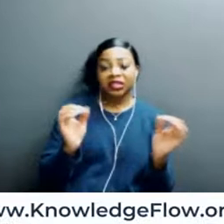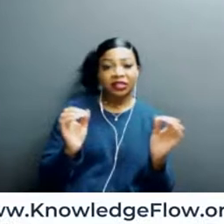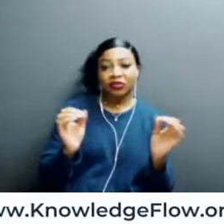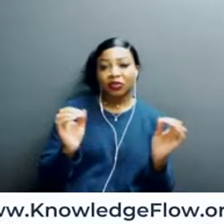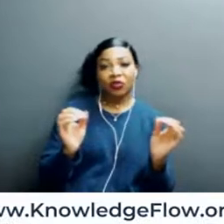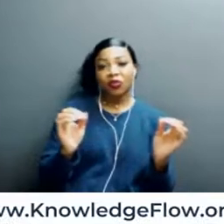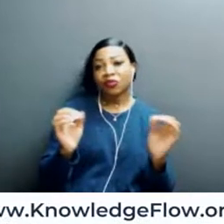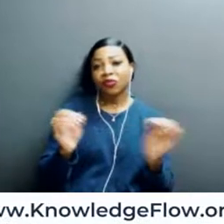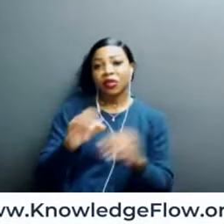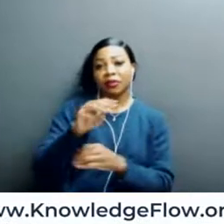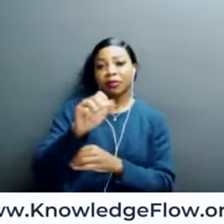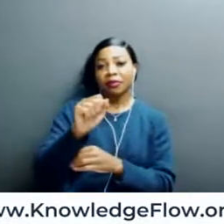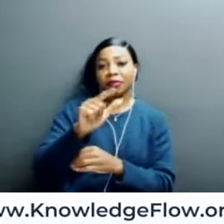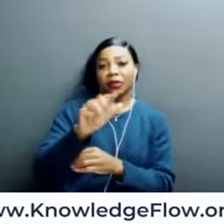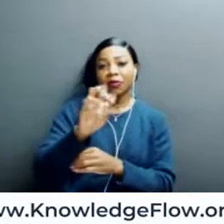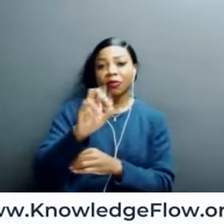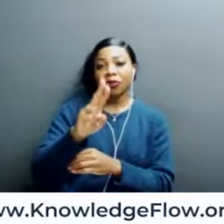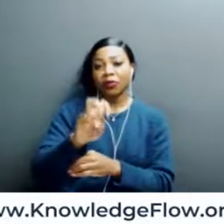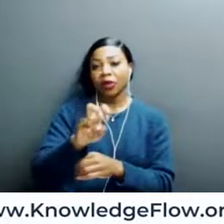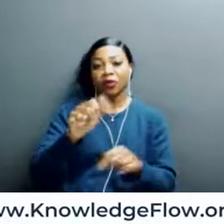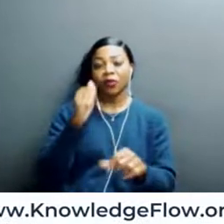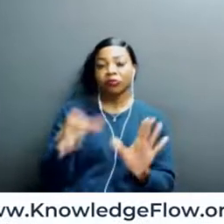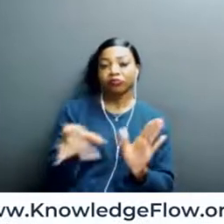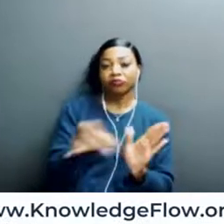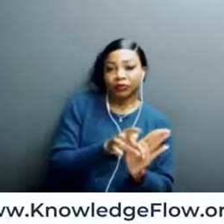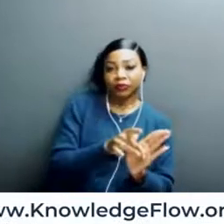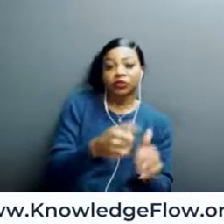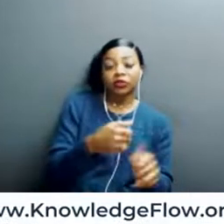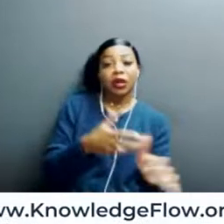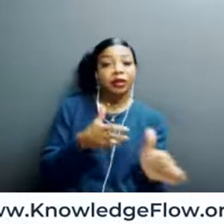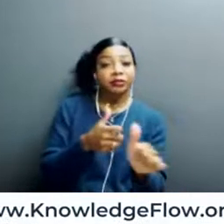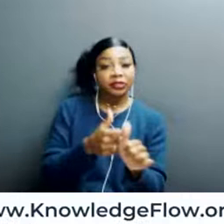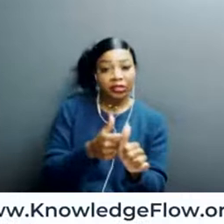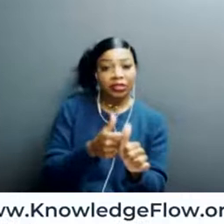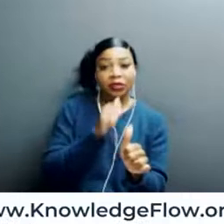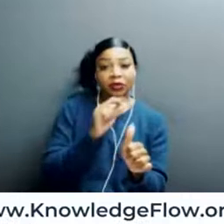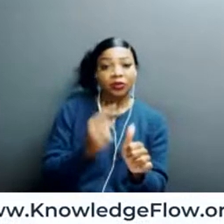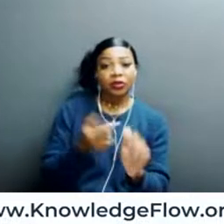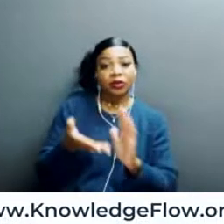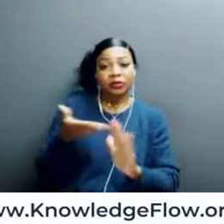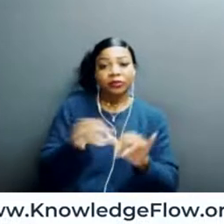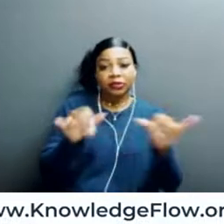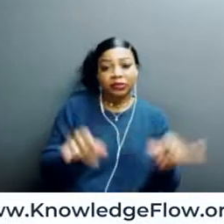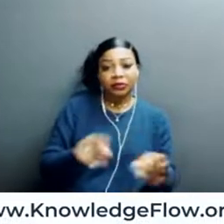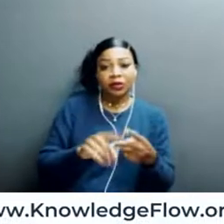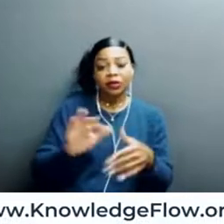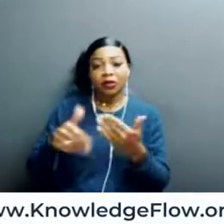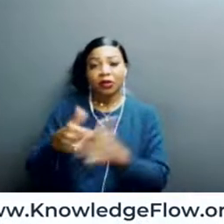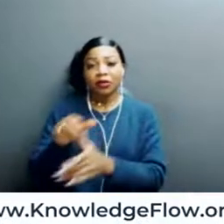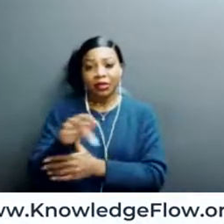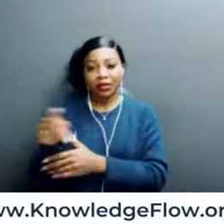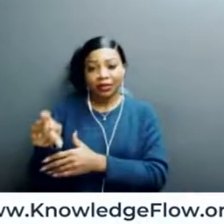ransomware of some sort. So, you want to make sure that you update, not just your operating system, but your applications as well.